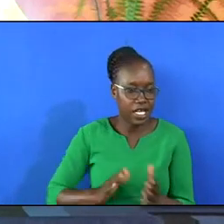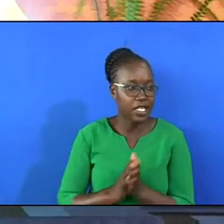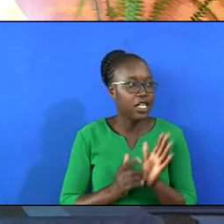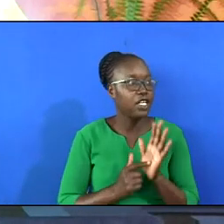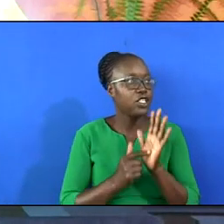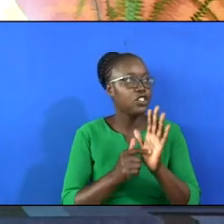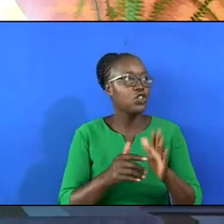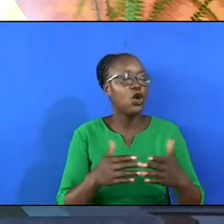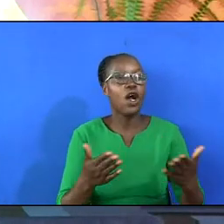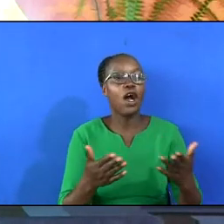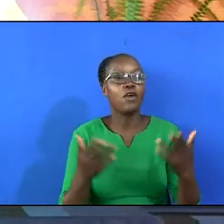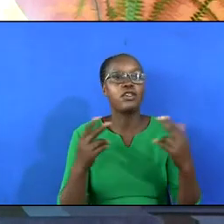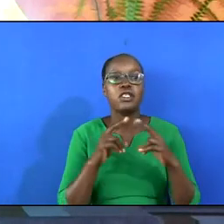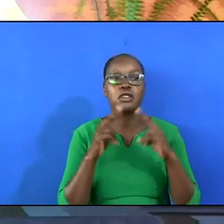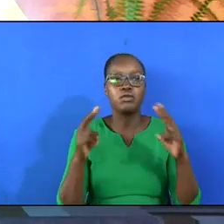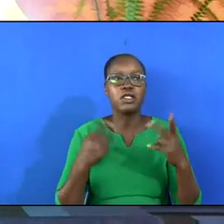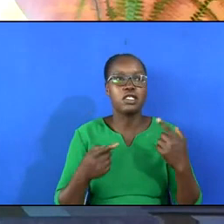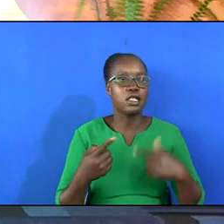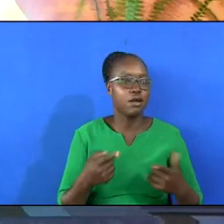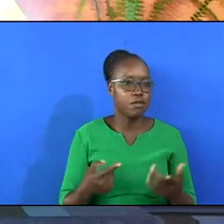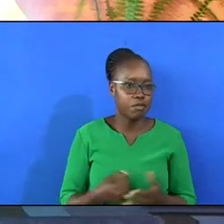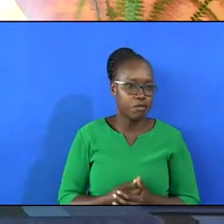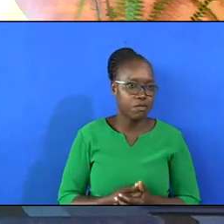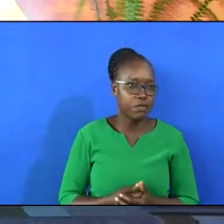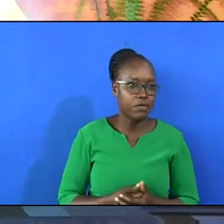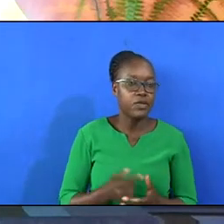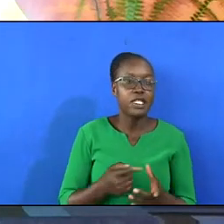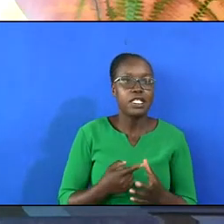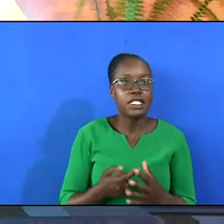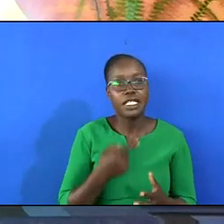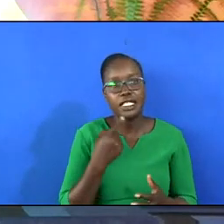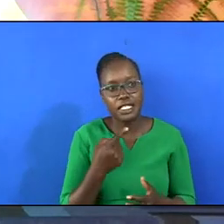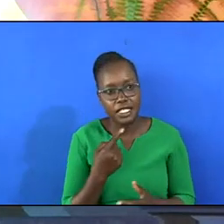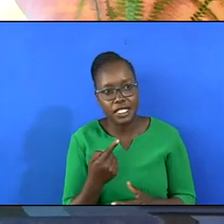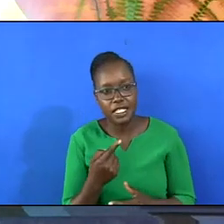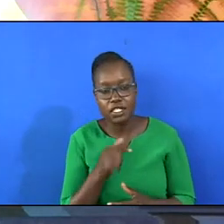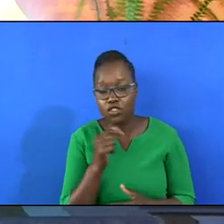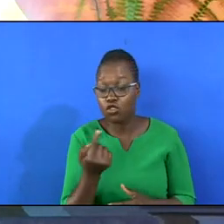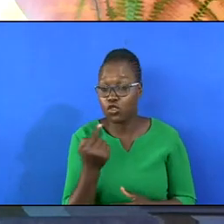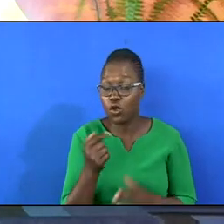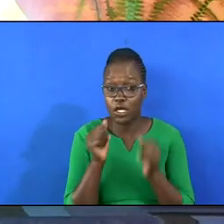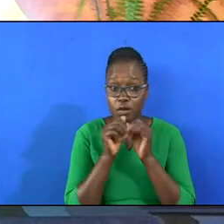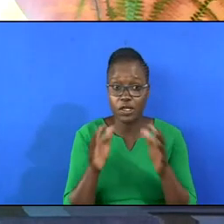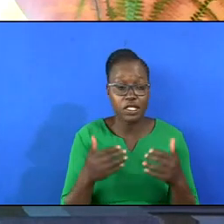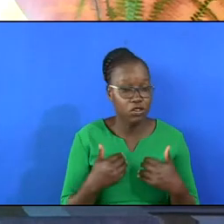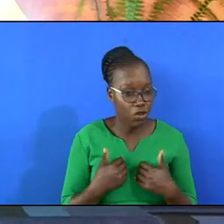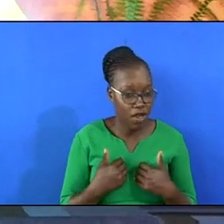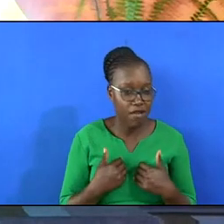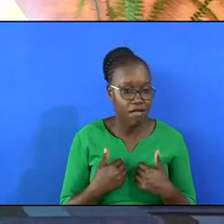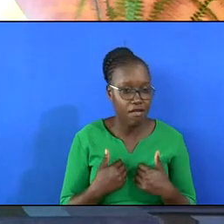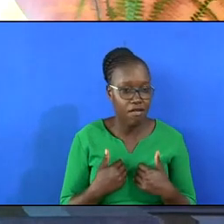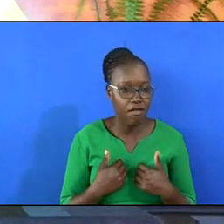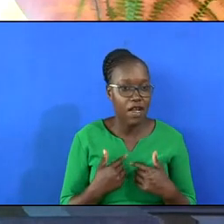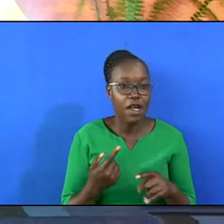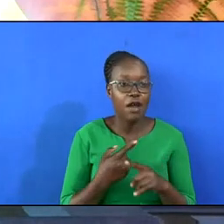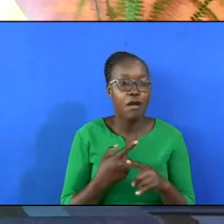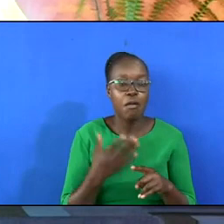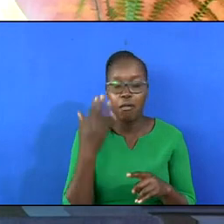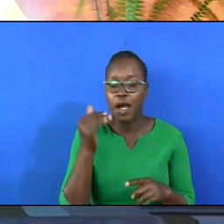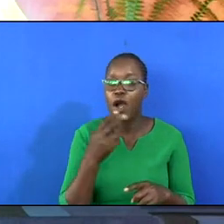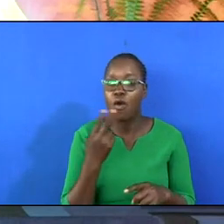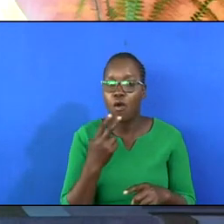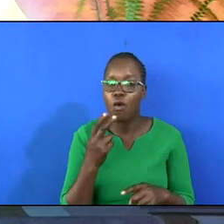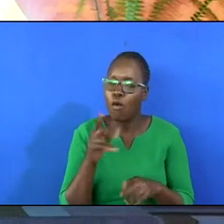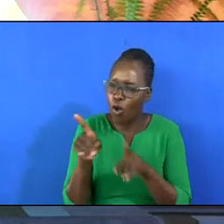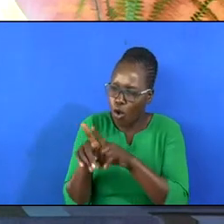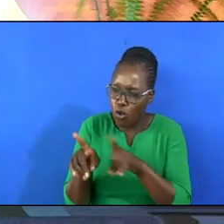show how this peace has come. Then he says that's not the only blessing. Look at verse 2. By whom